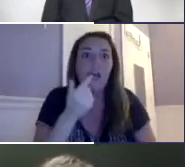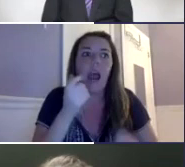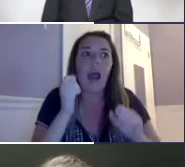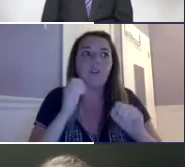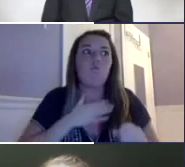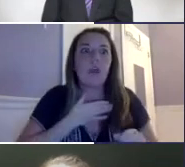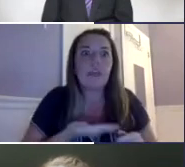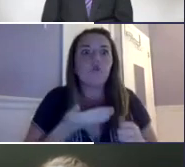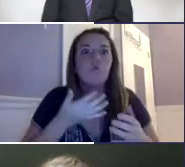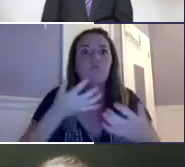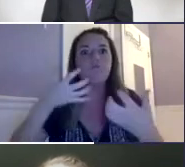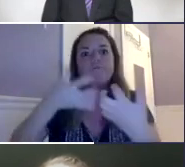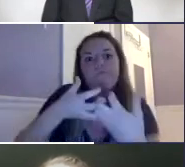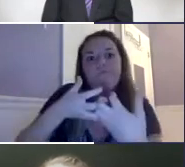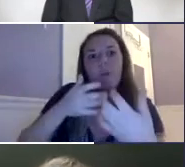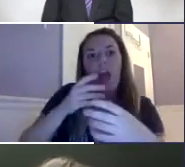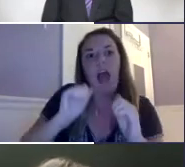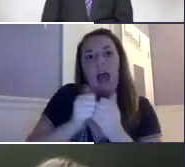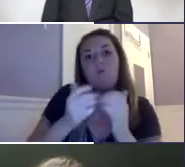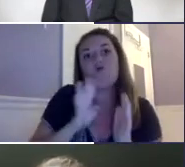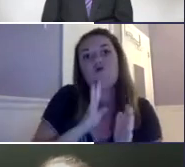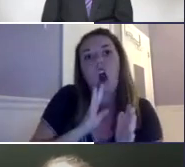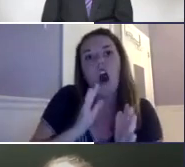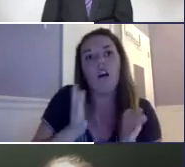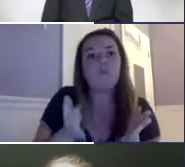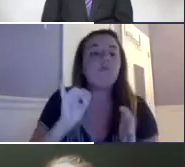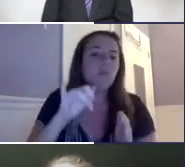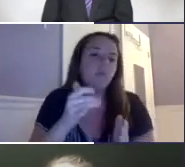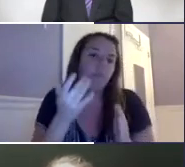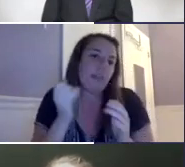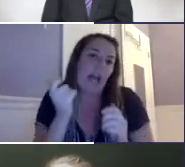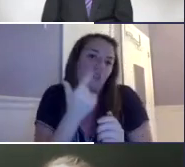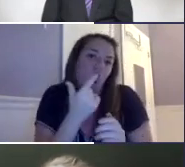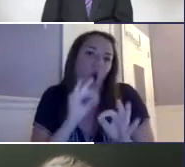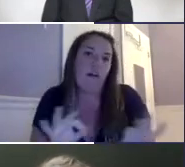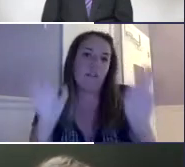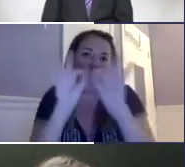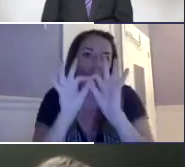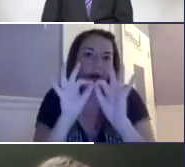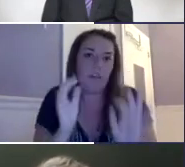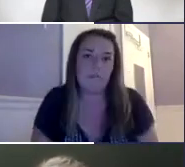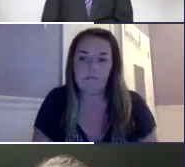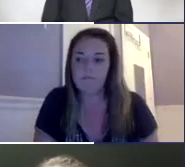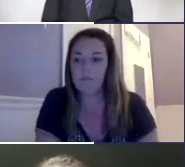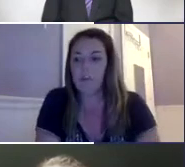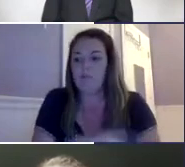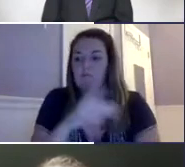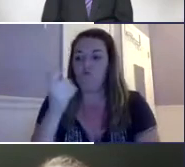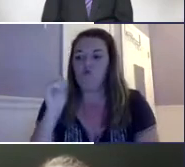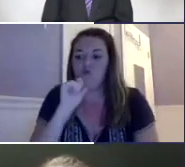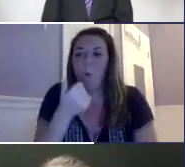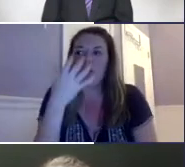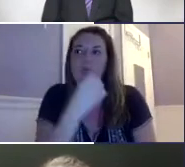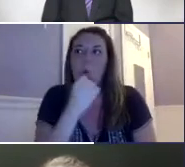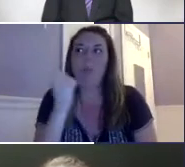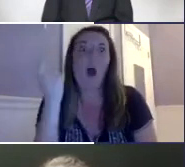the time. It's long. You have to be patient. You have to make sure that the accommodation is actually successful, and it's all really important